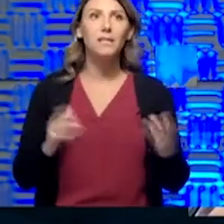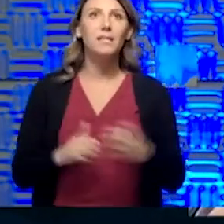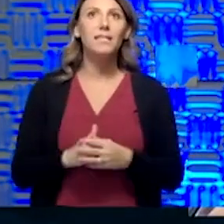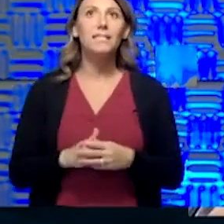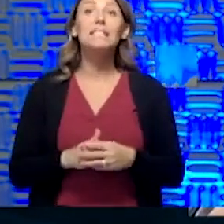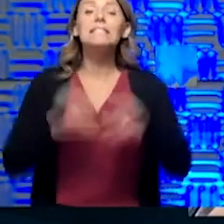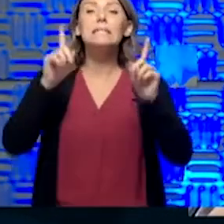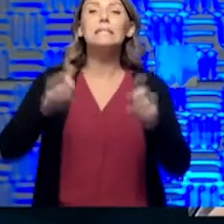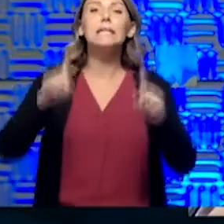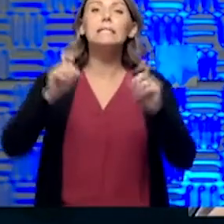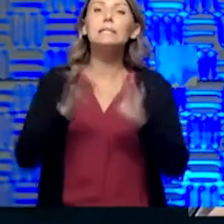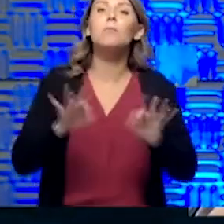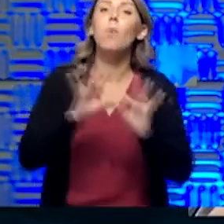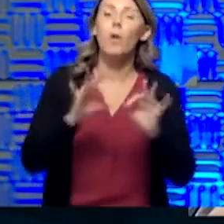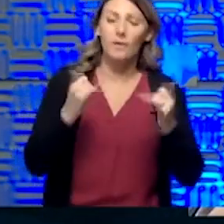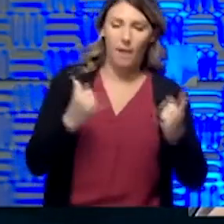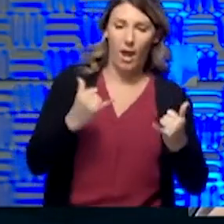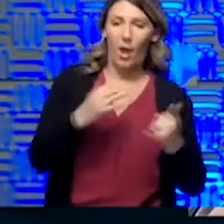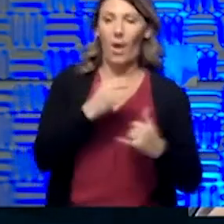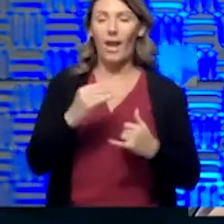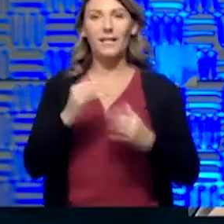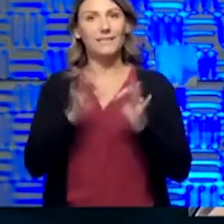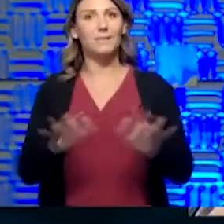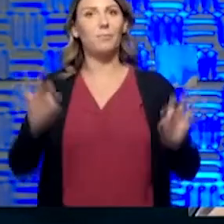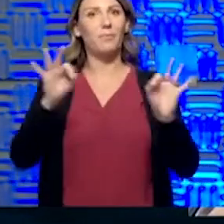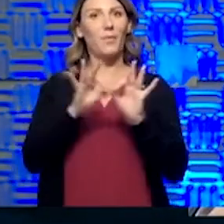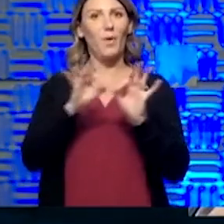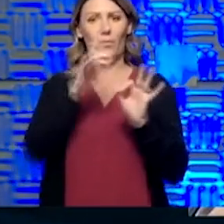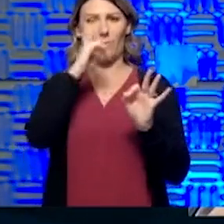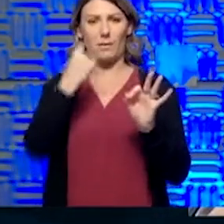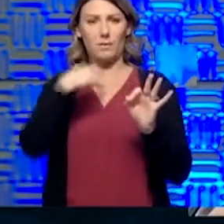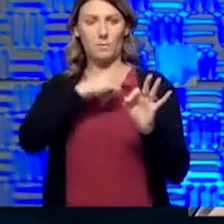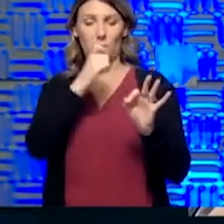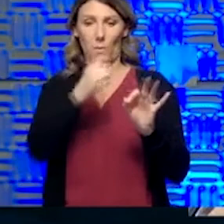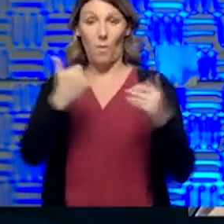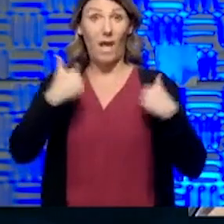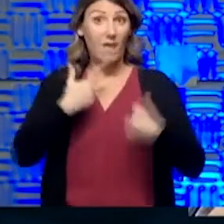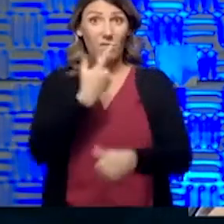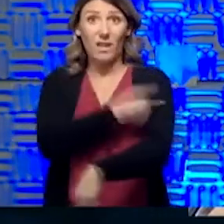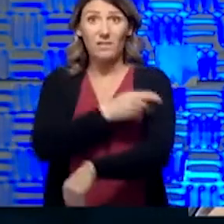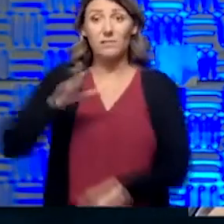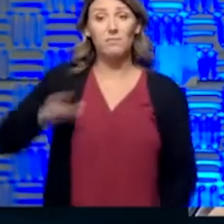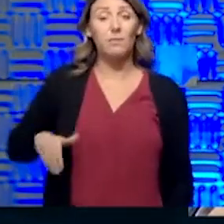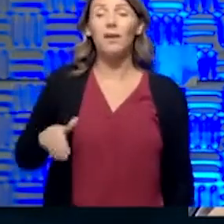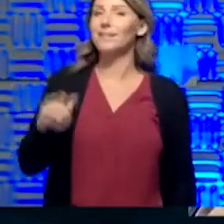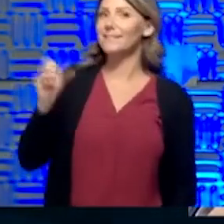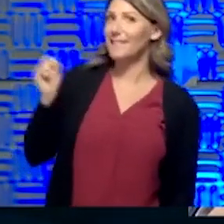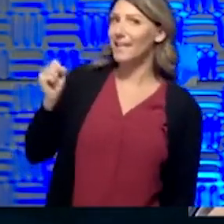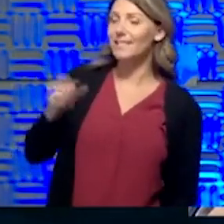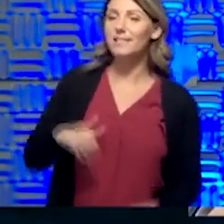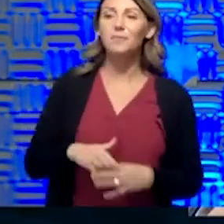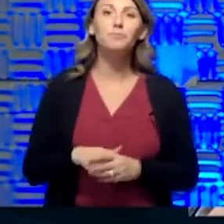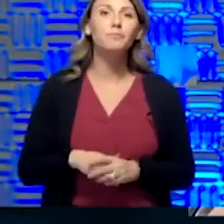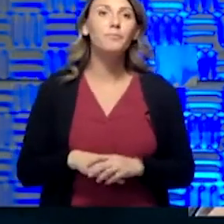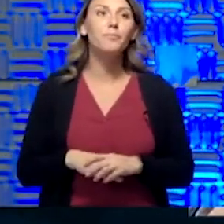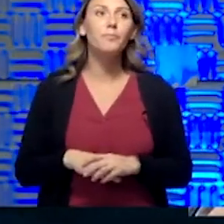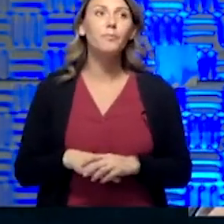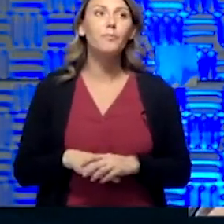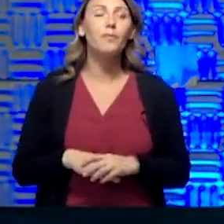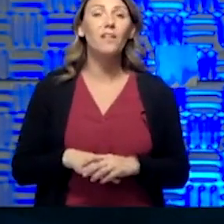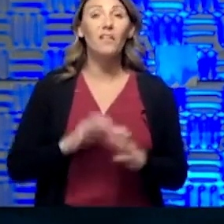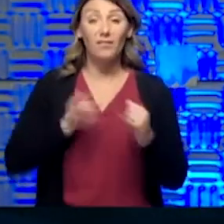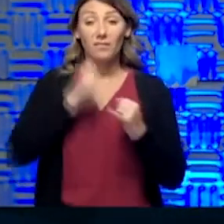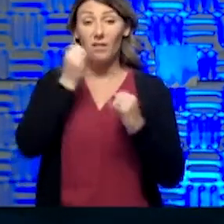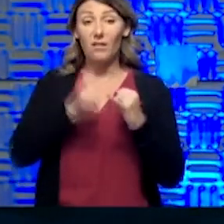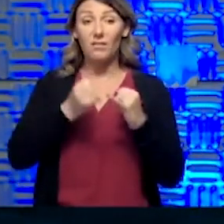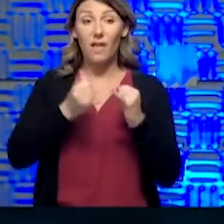Testing is important now, and certainly it's important because we do not have a vaccine. The last – the last appropriation